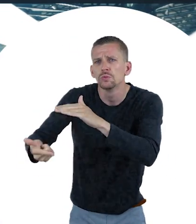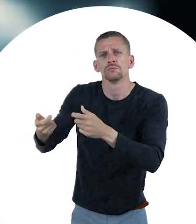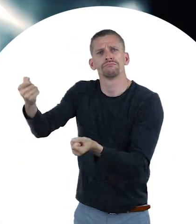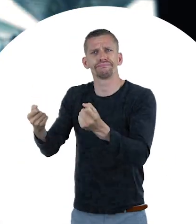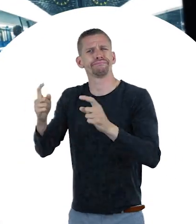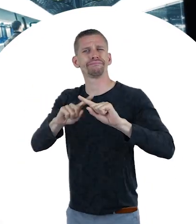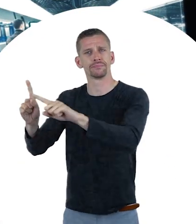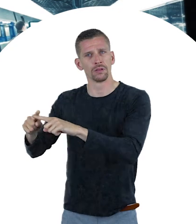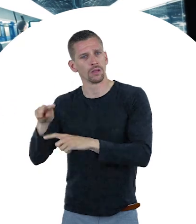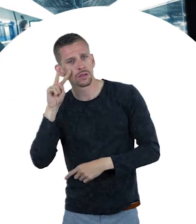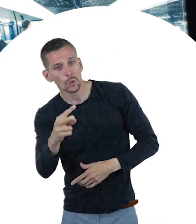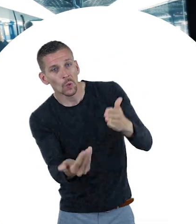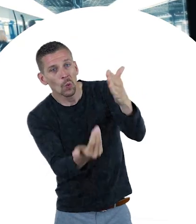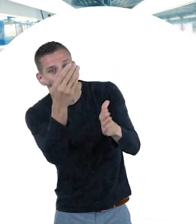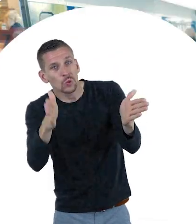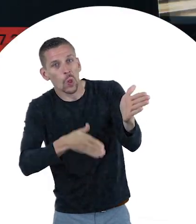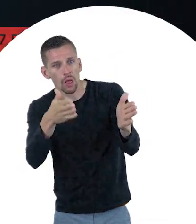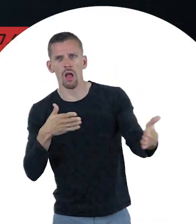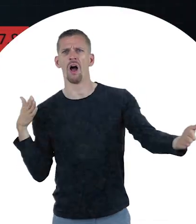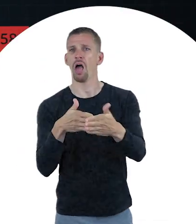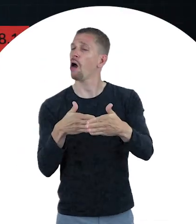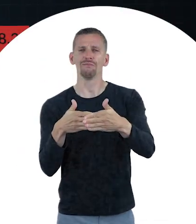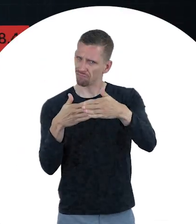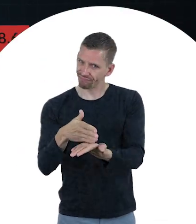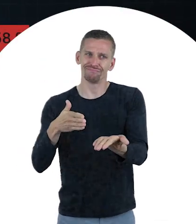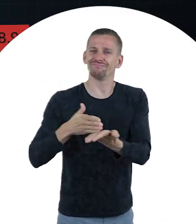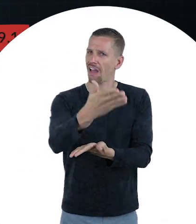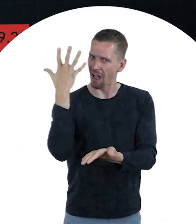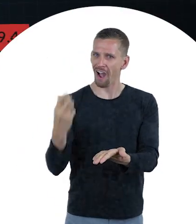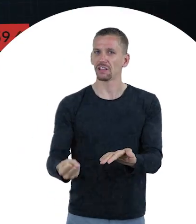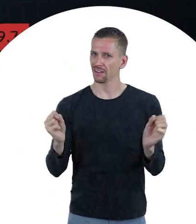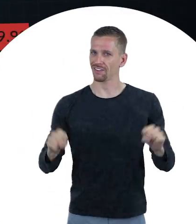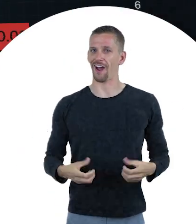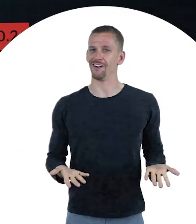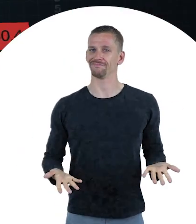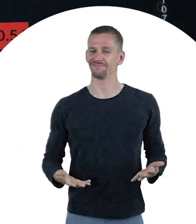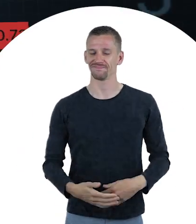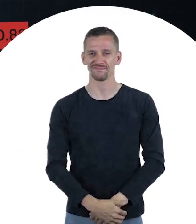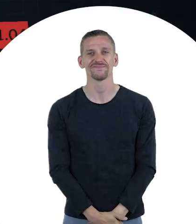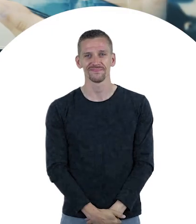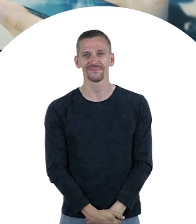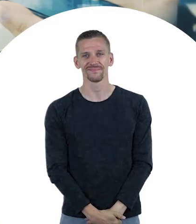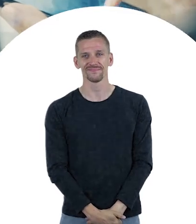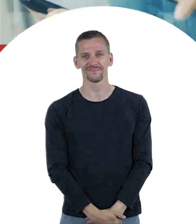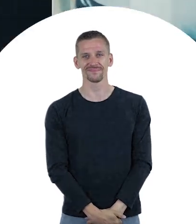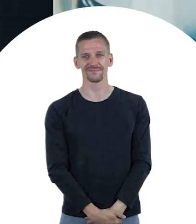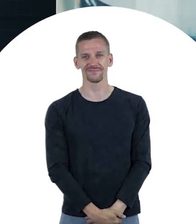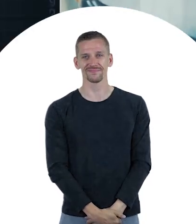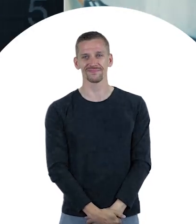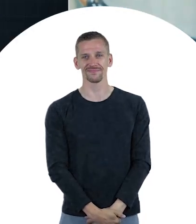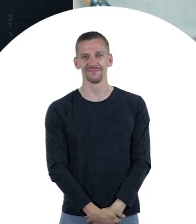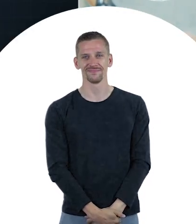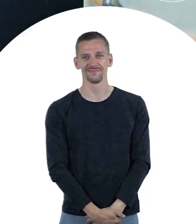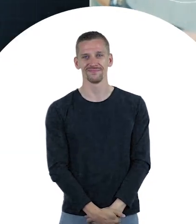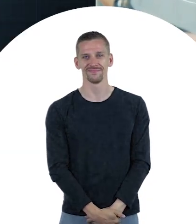opening the way towards the mobility of the future by breaking down barriers between transport modes and usage.